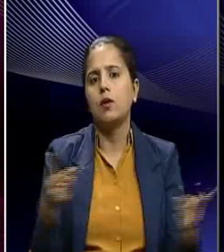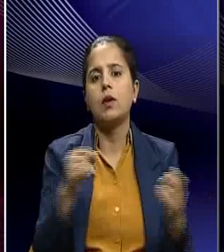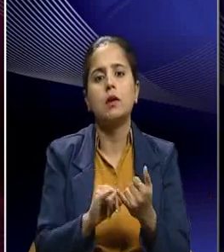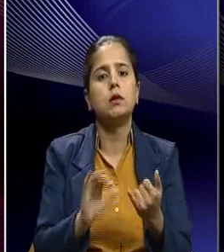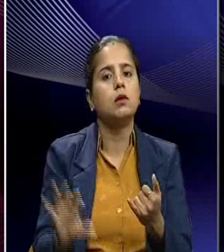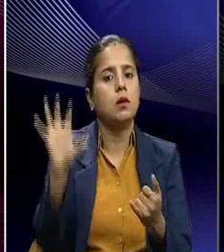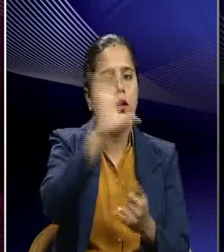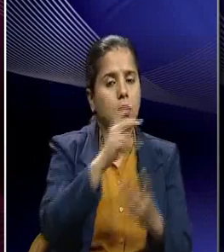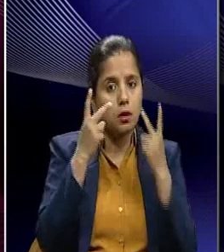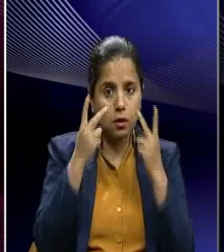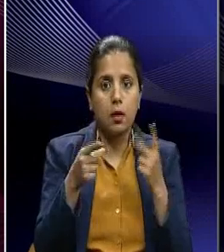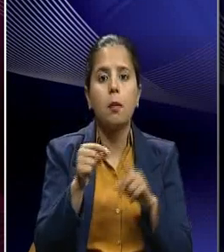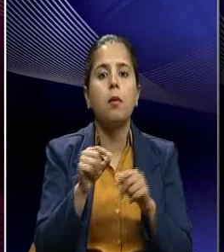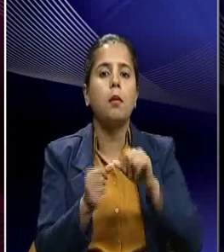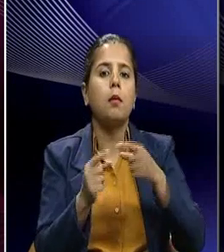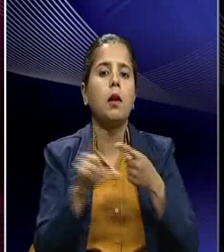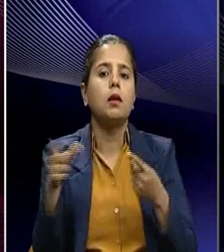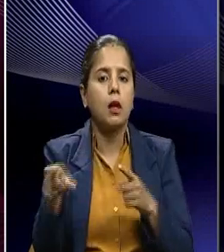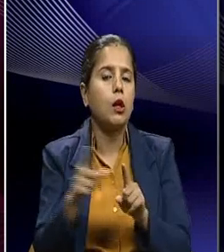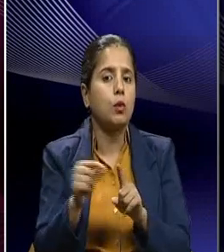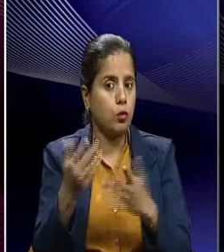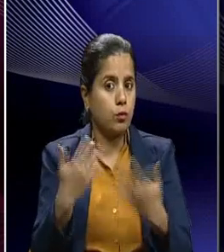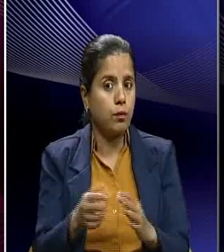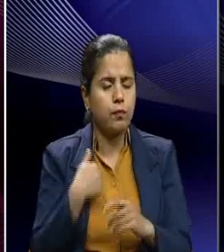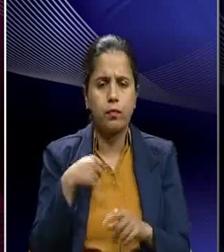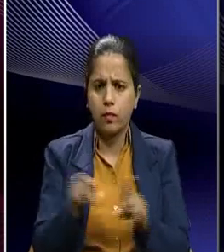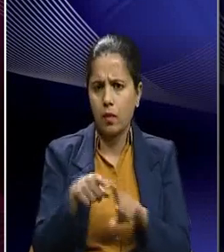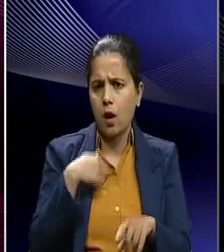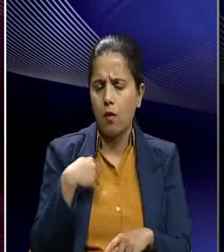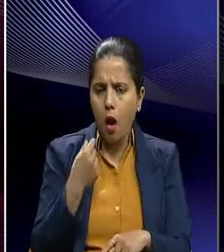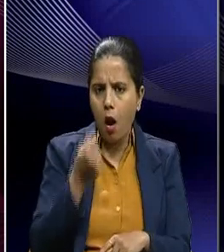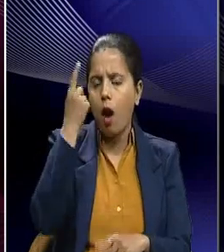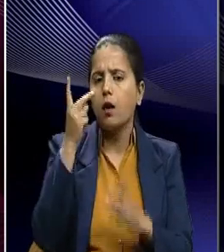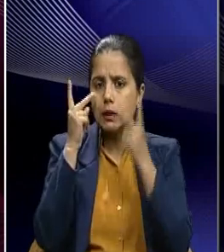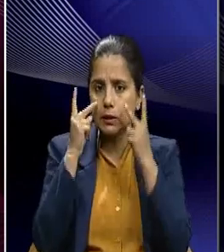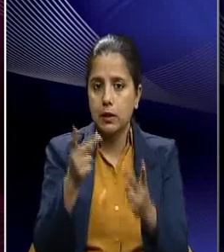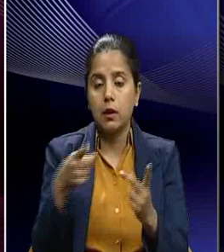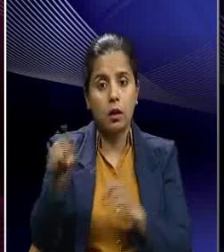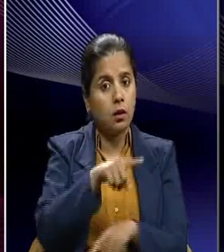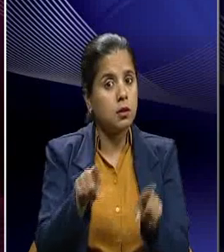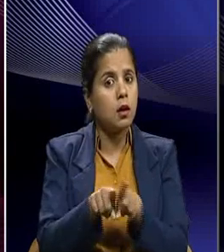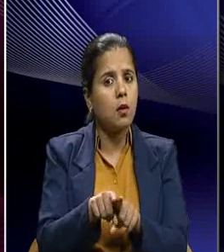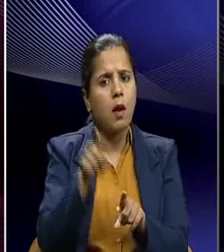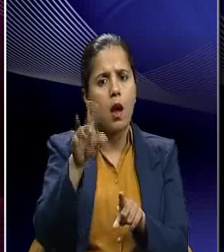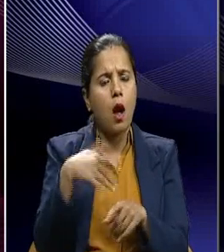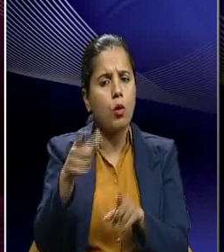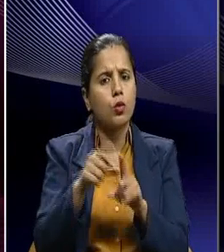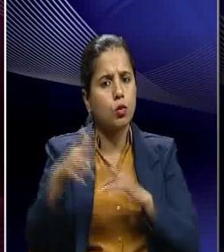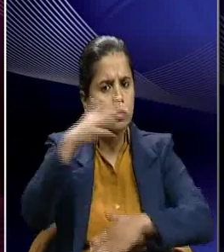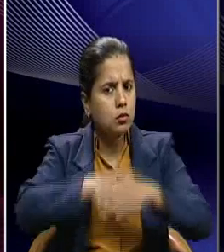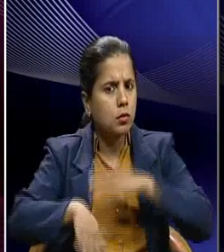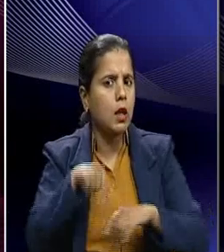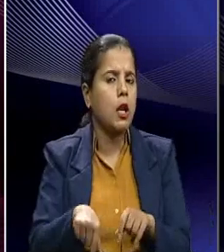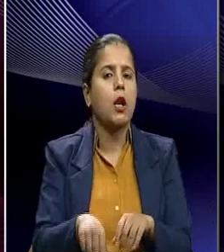which Patel did. And we also realized that he in a way the way he reorganized the Congress